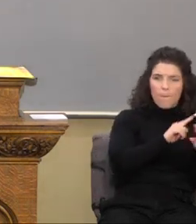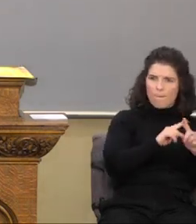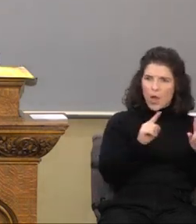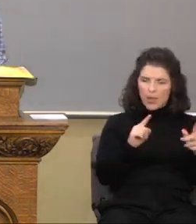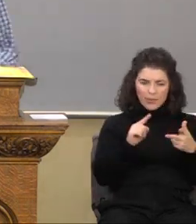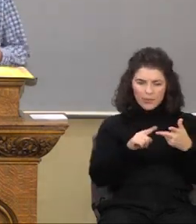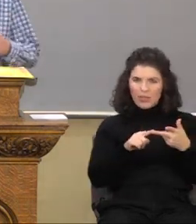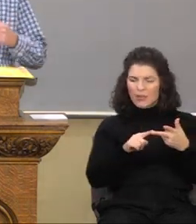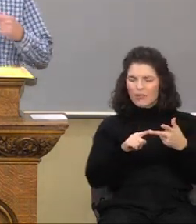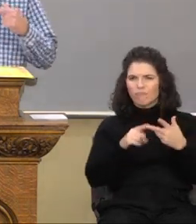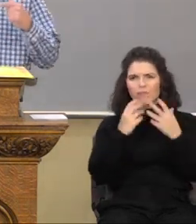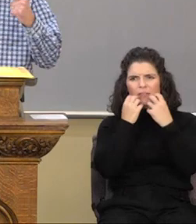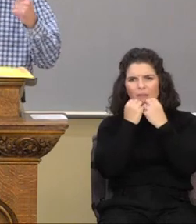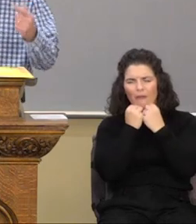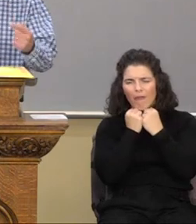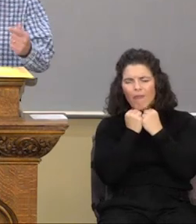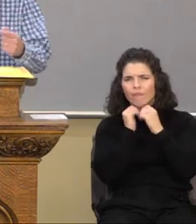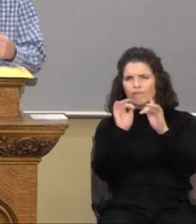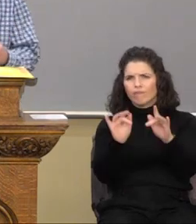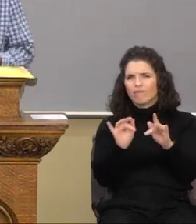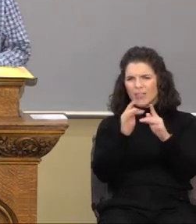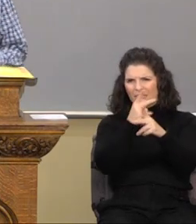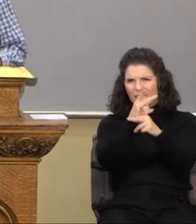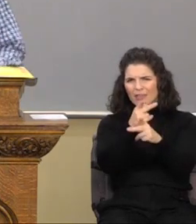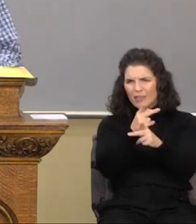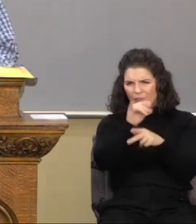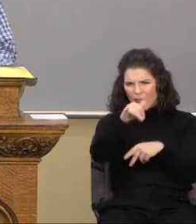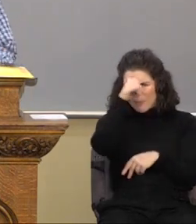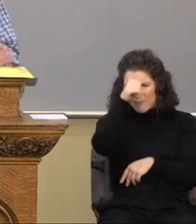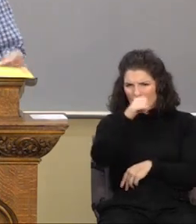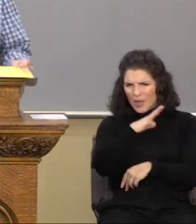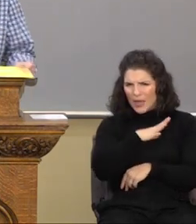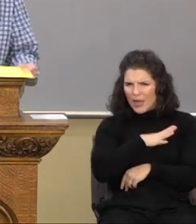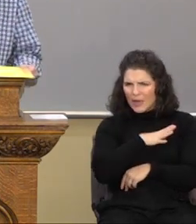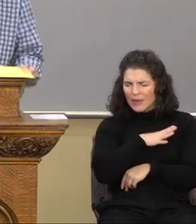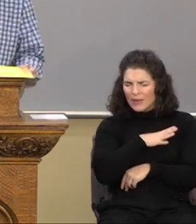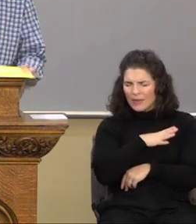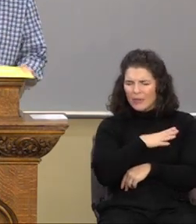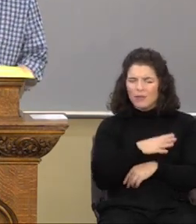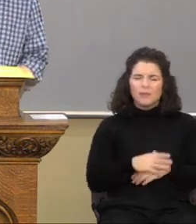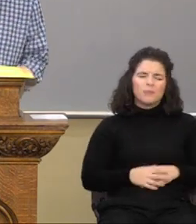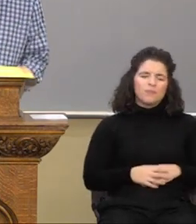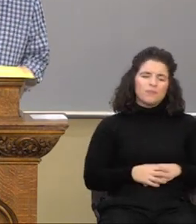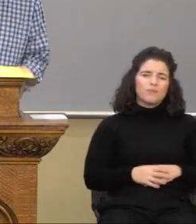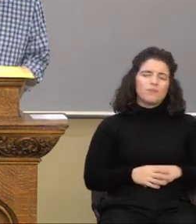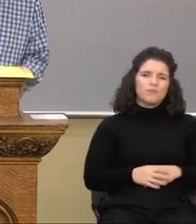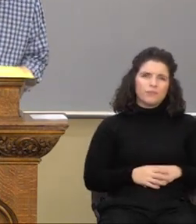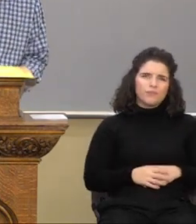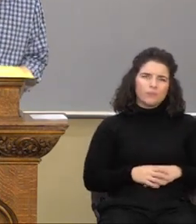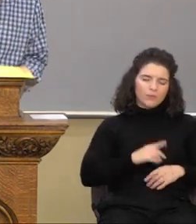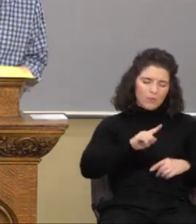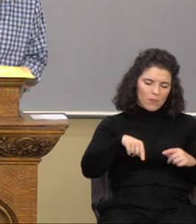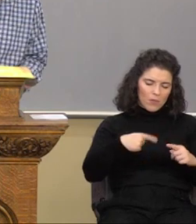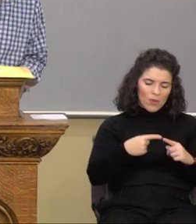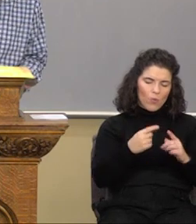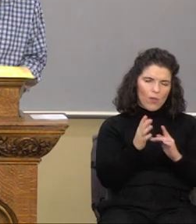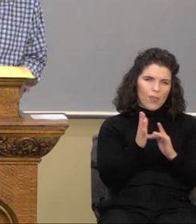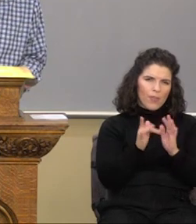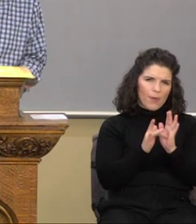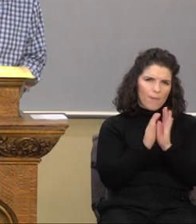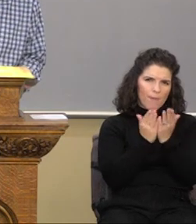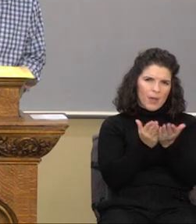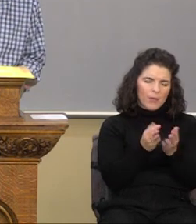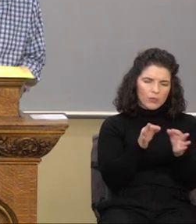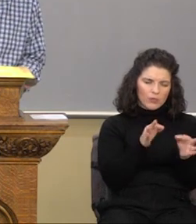So we know when the Bible describes, thou shalt love thy